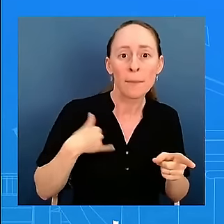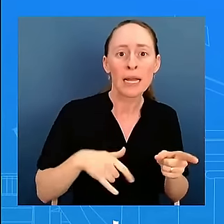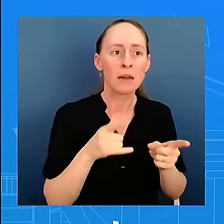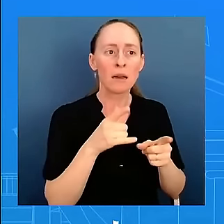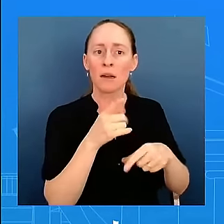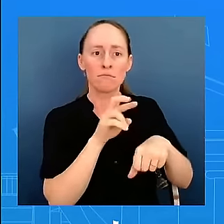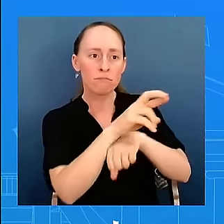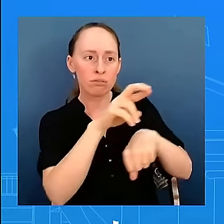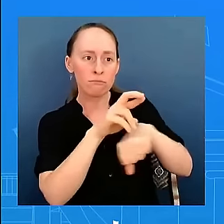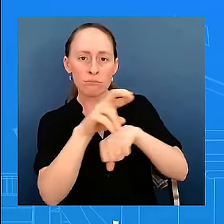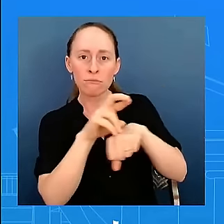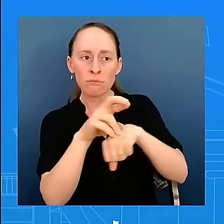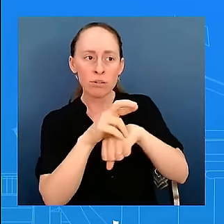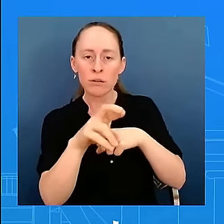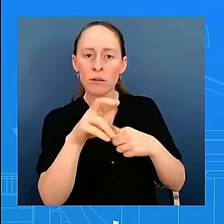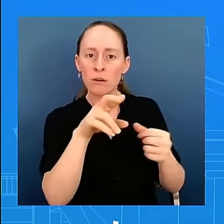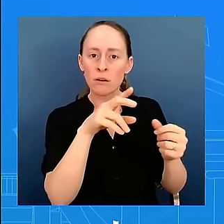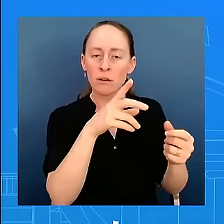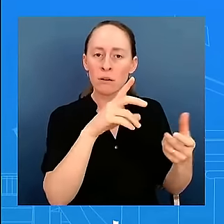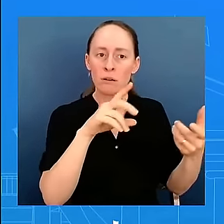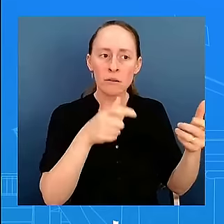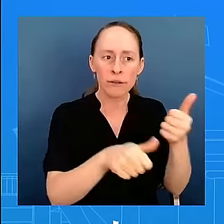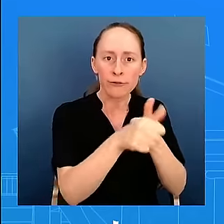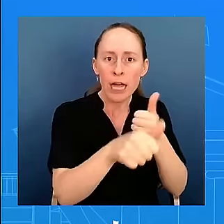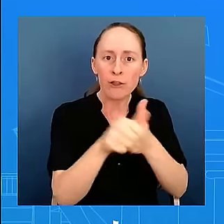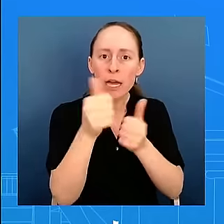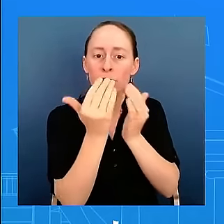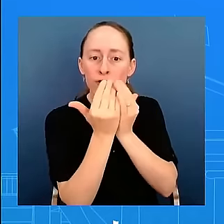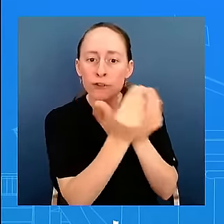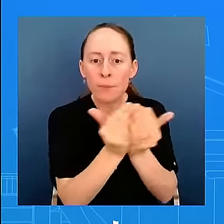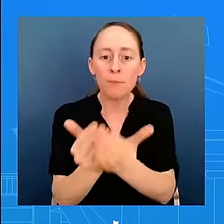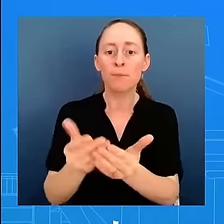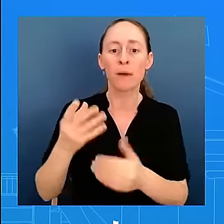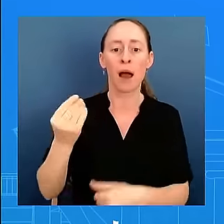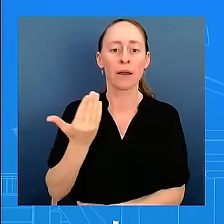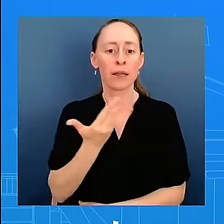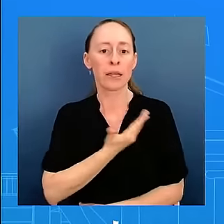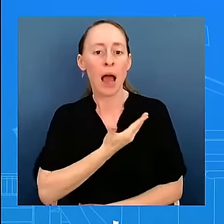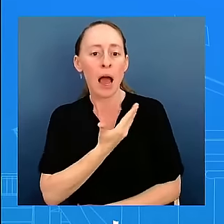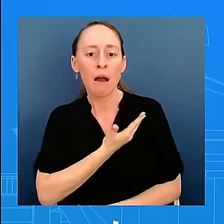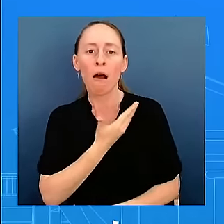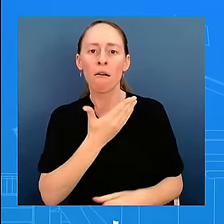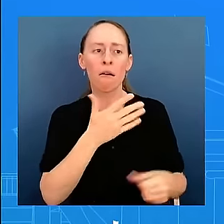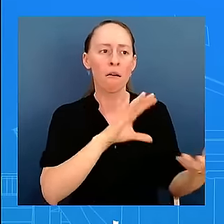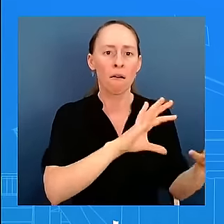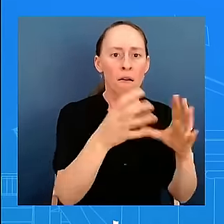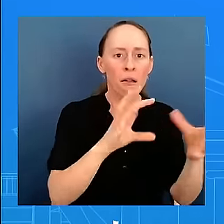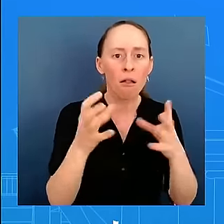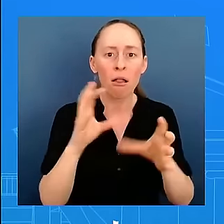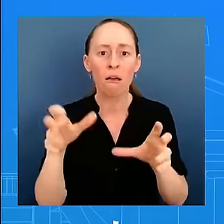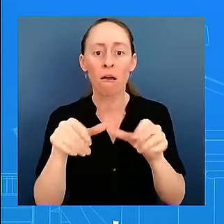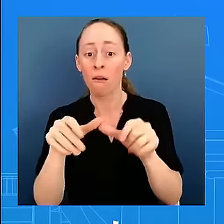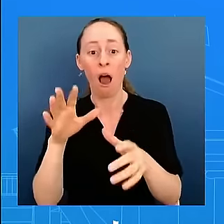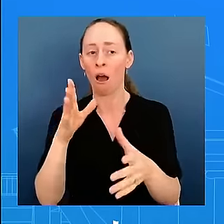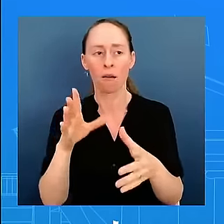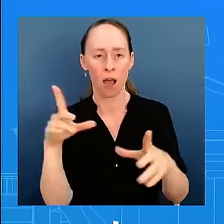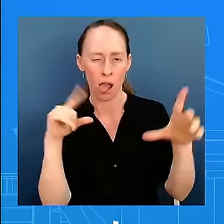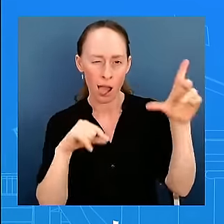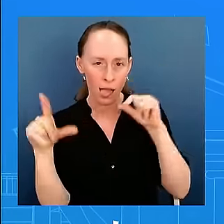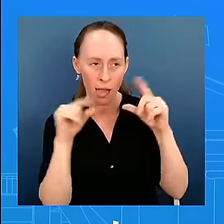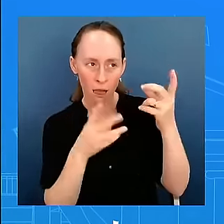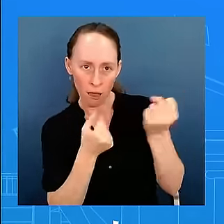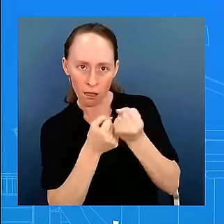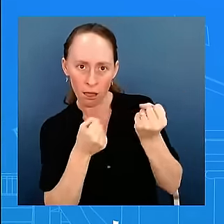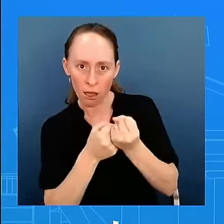perpetrating themselves in the Gulf region, as well as their support to Russia and Russia's war in Ukraine. I could go on and on. We have sanctioned Iran